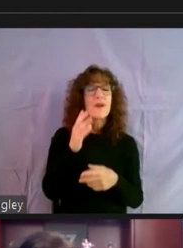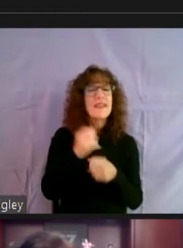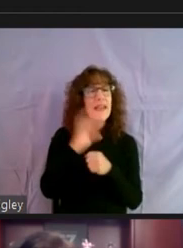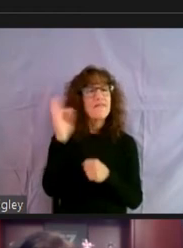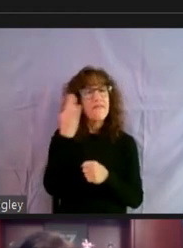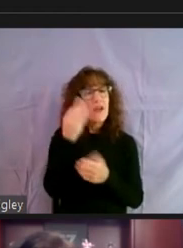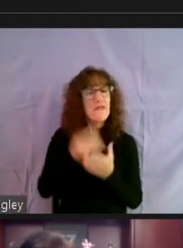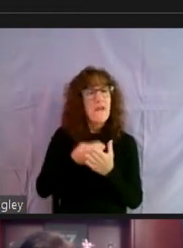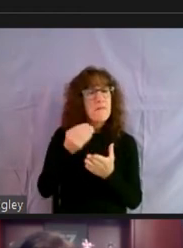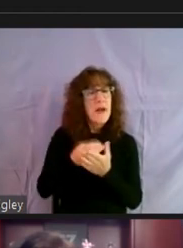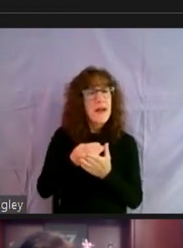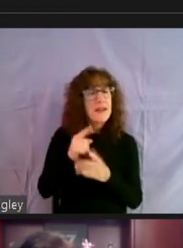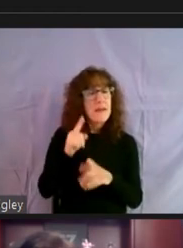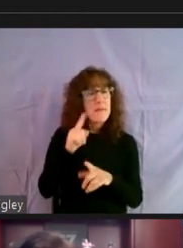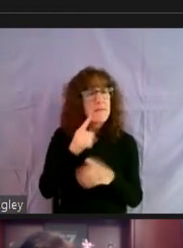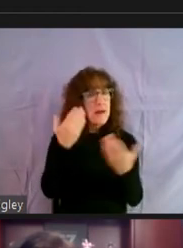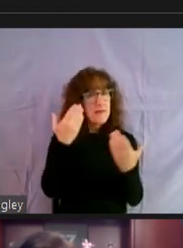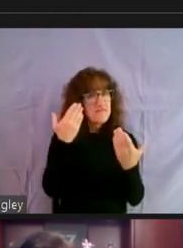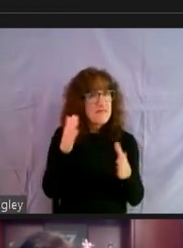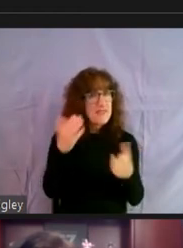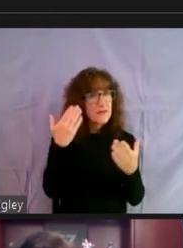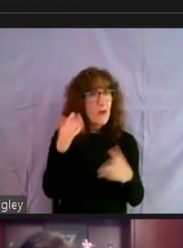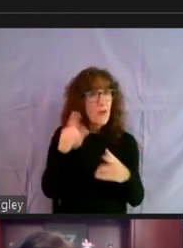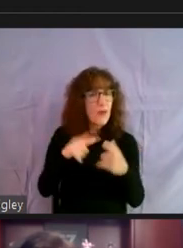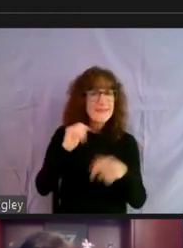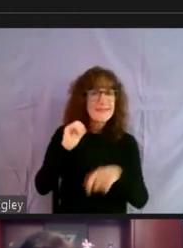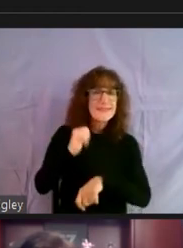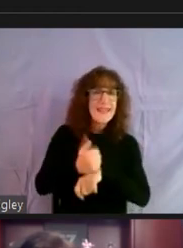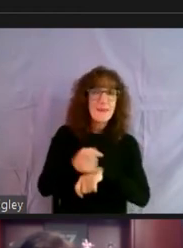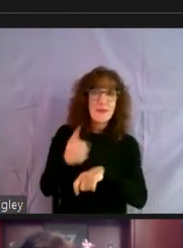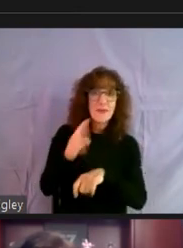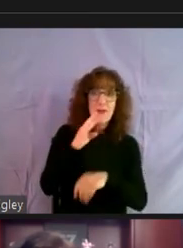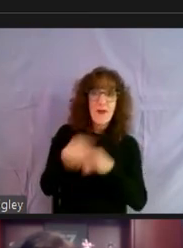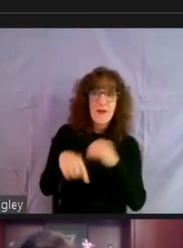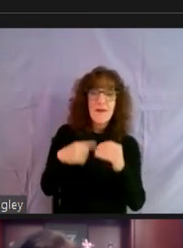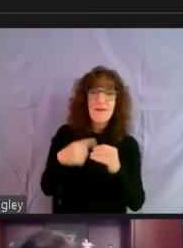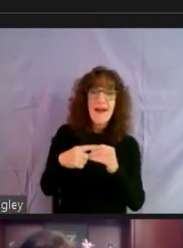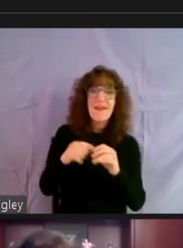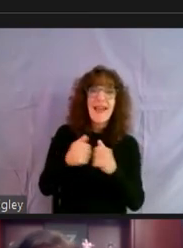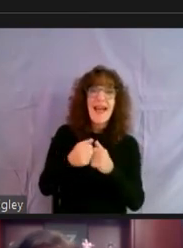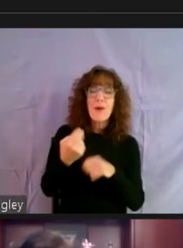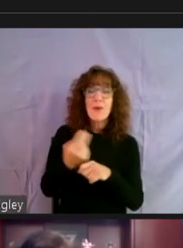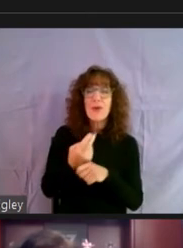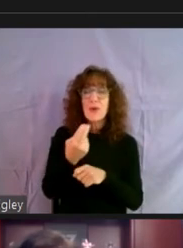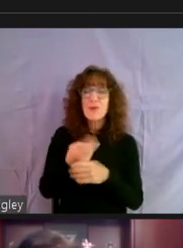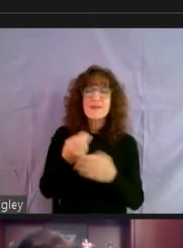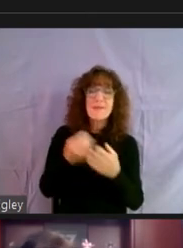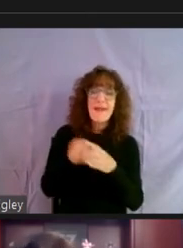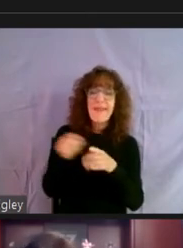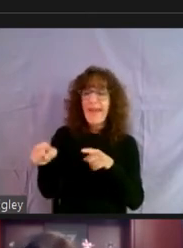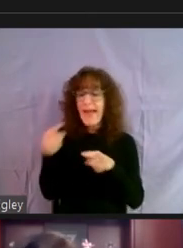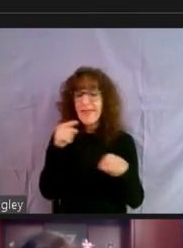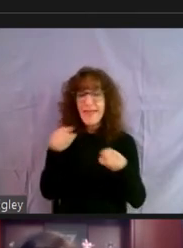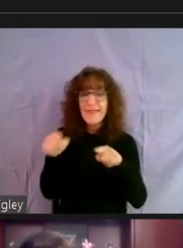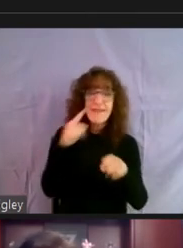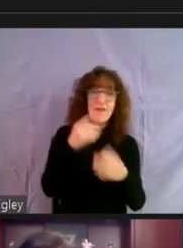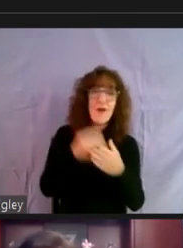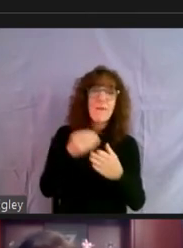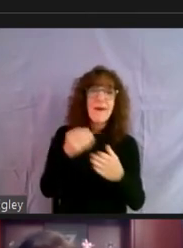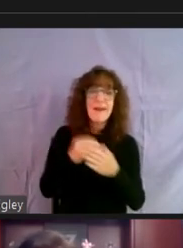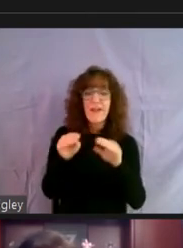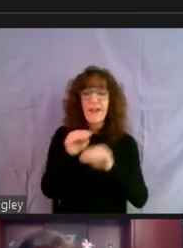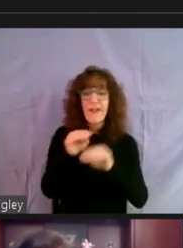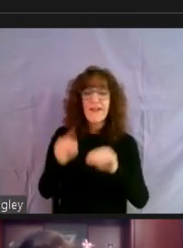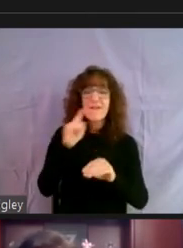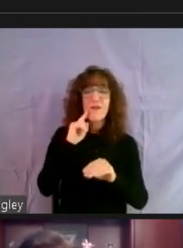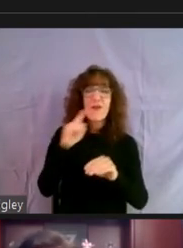money, but we didn't know when we first set it up. So you can talk about how we use casino money and this other money for rental assistance to patch it together for our